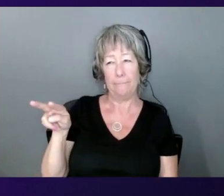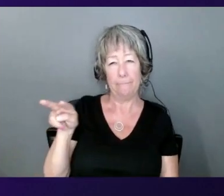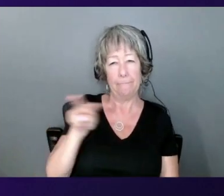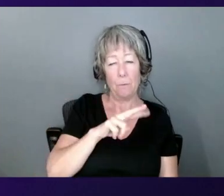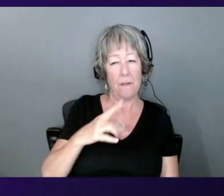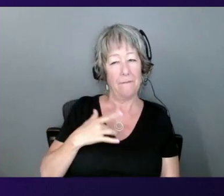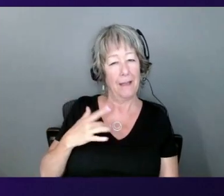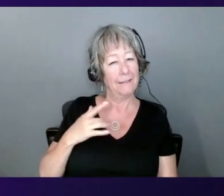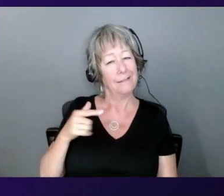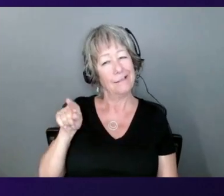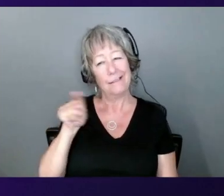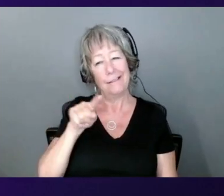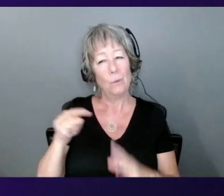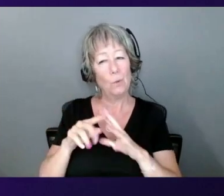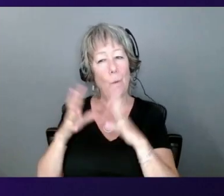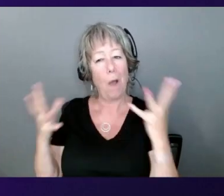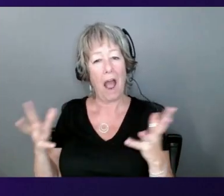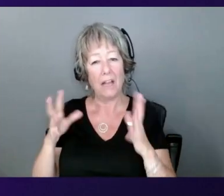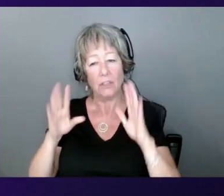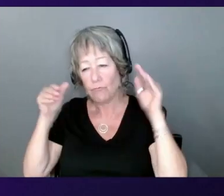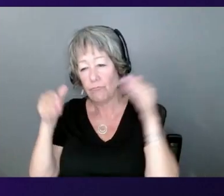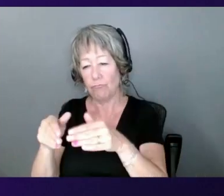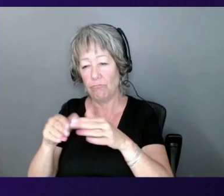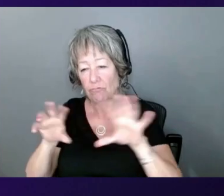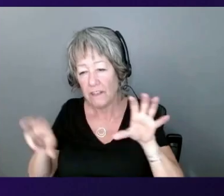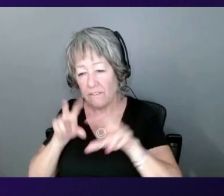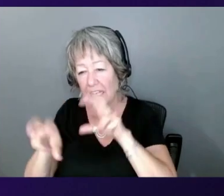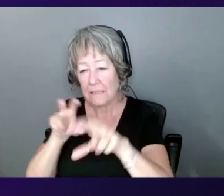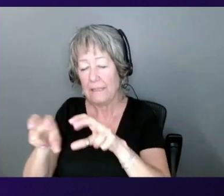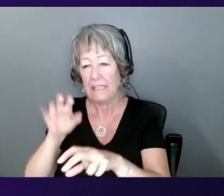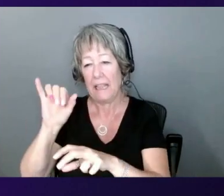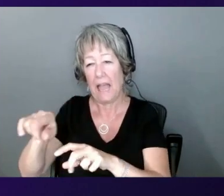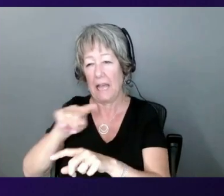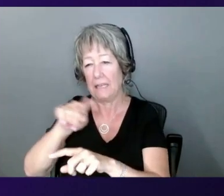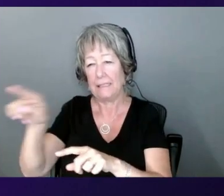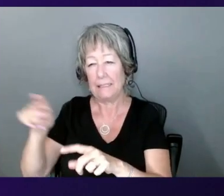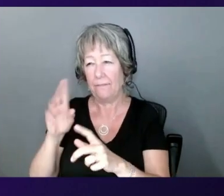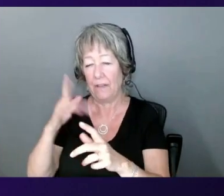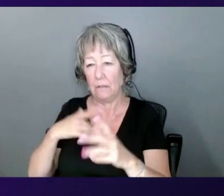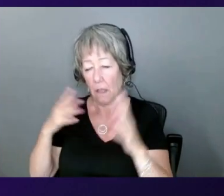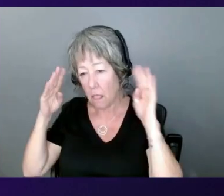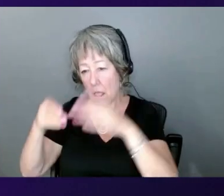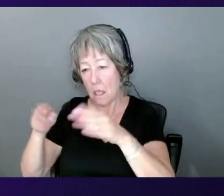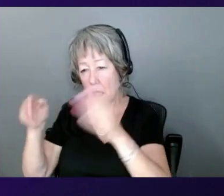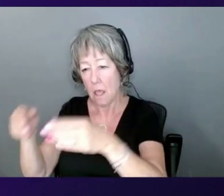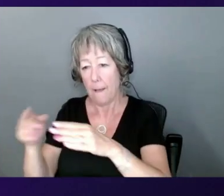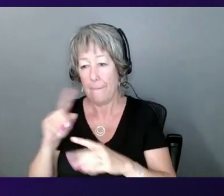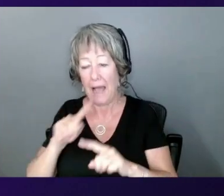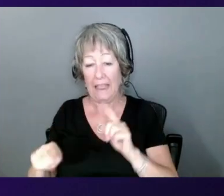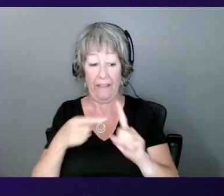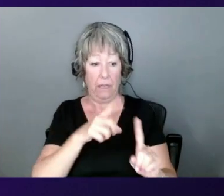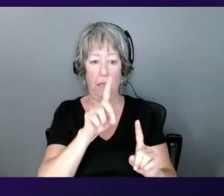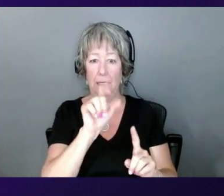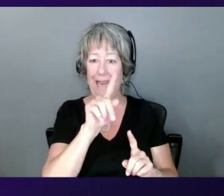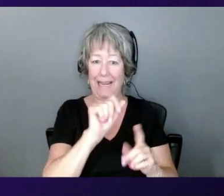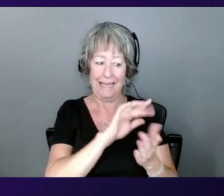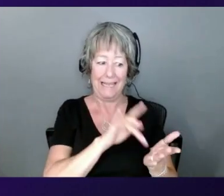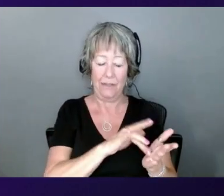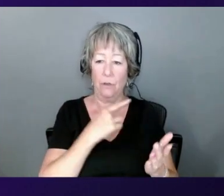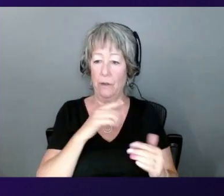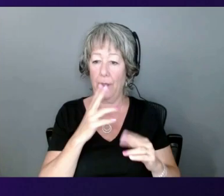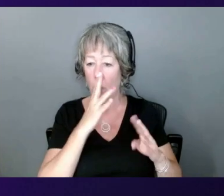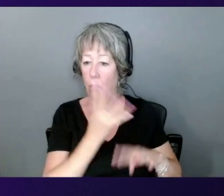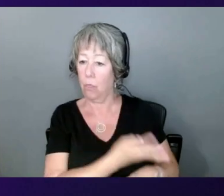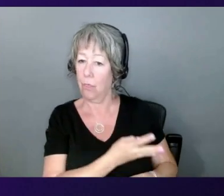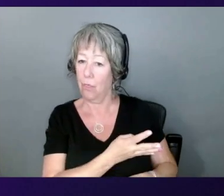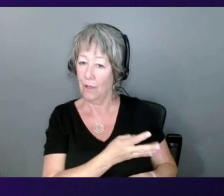investment for mobile and under investing in data center, leaving it in underserved. That combined with the fact that